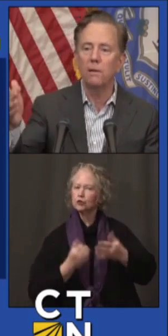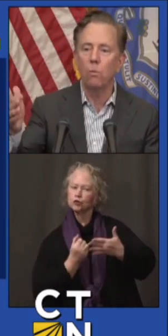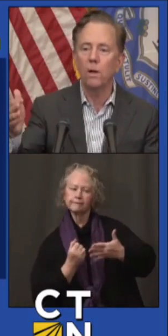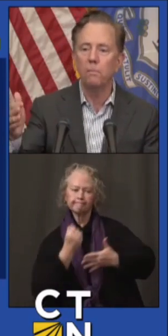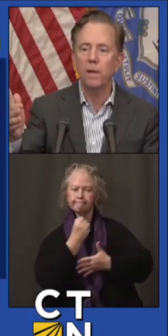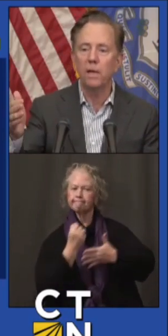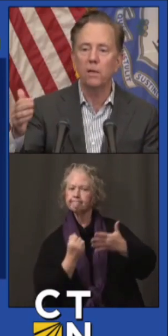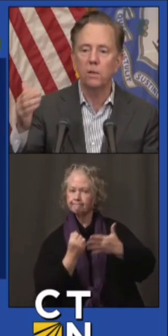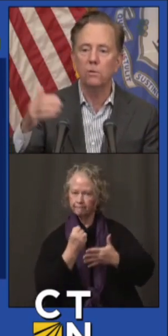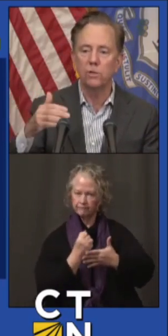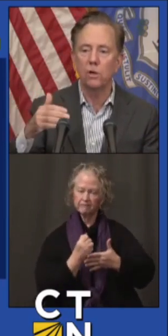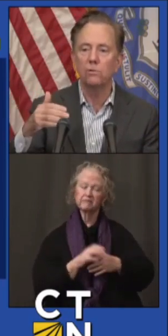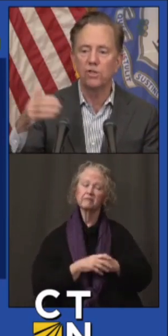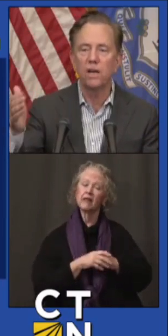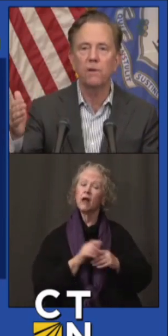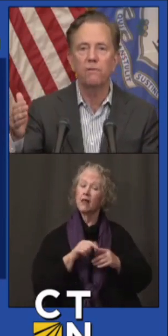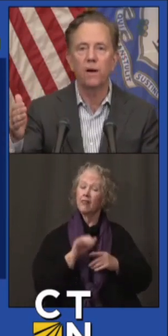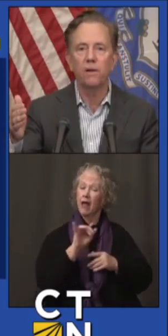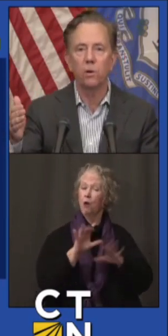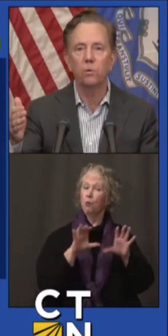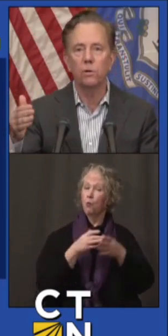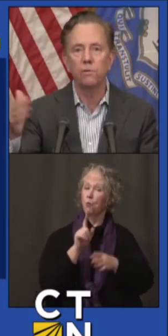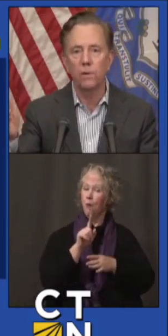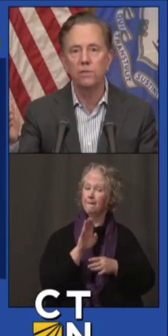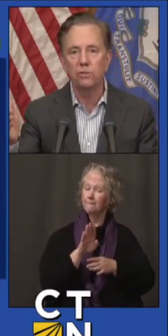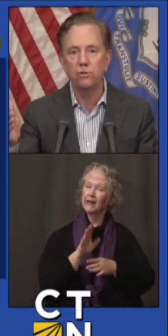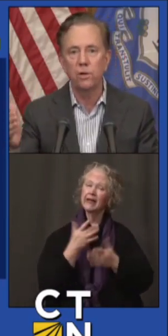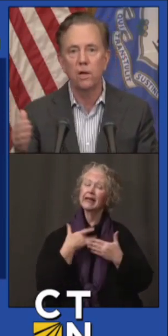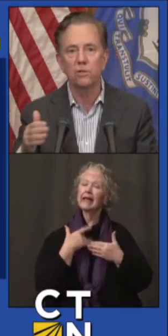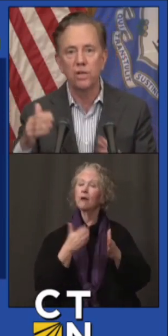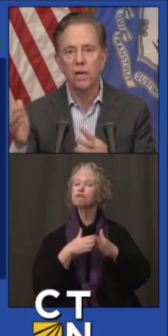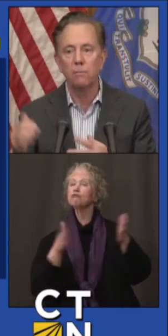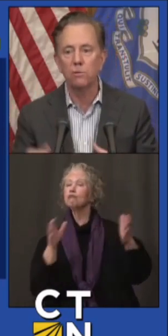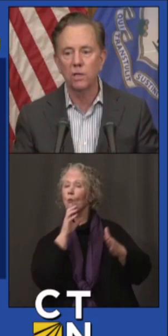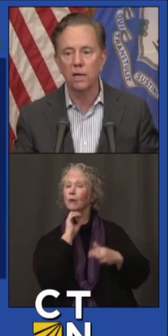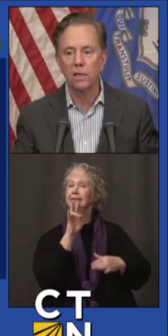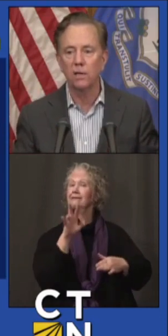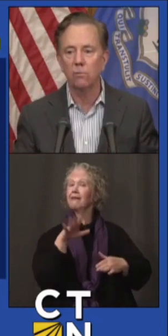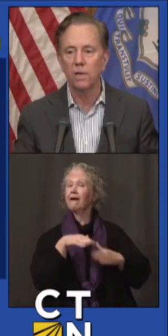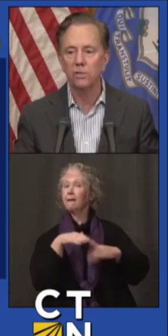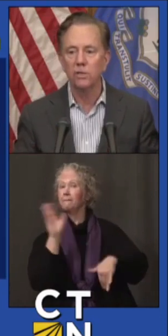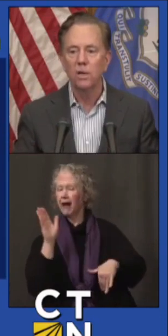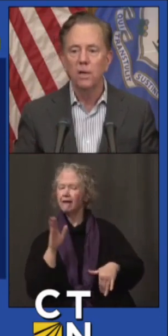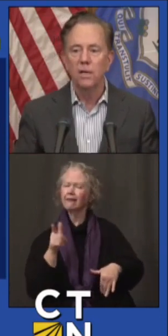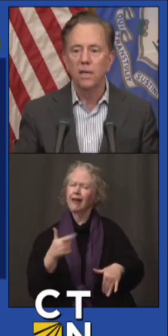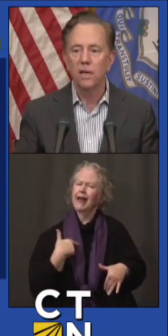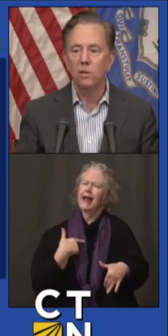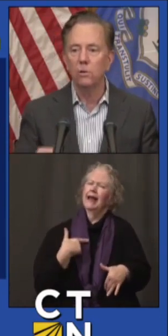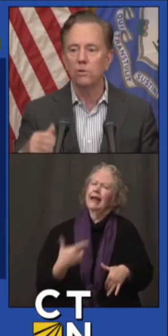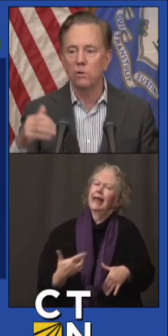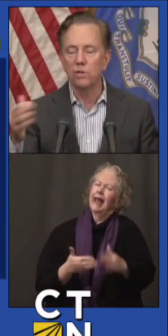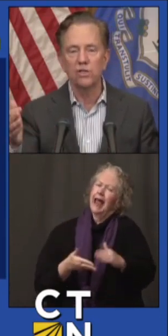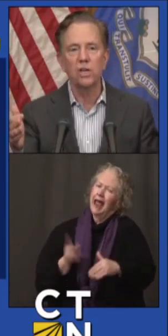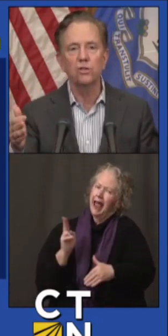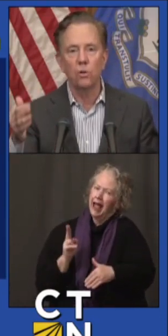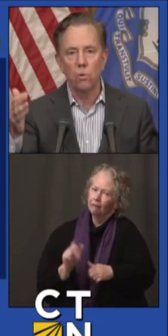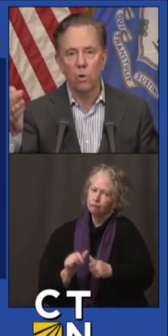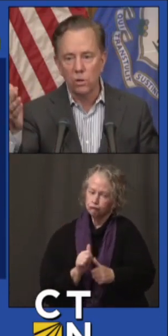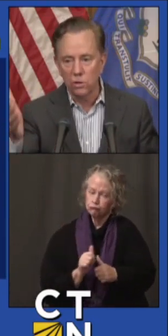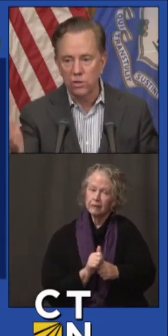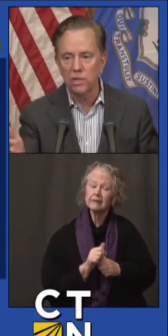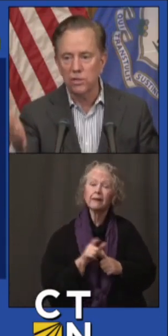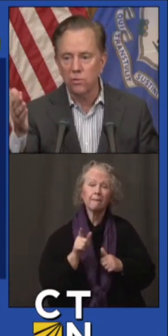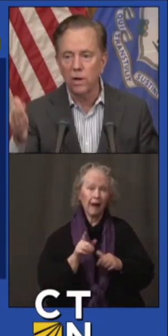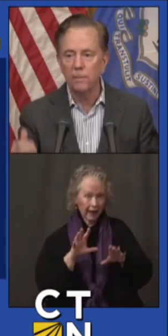Broadly, 1B includes those 75 and older, for reasons you can understand, most likely at risk. That includes those essential